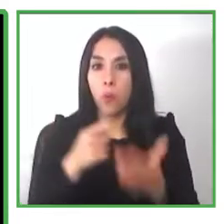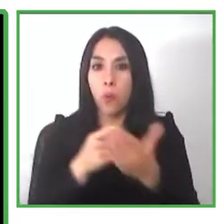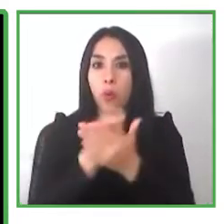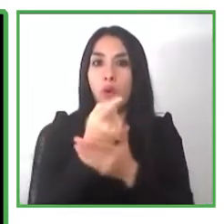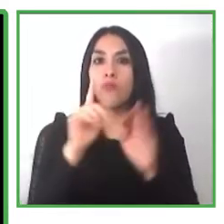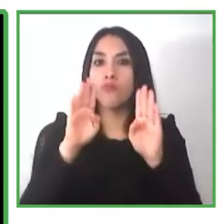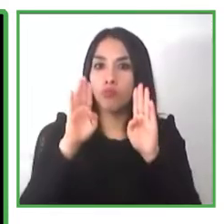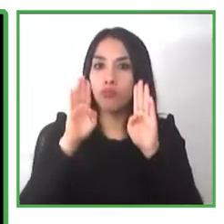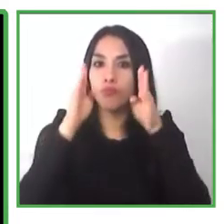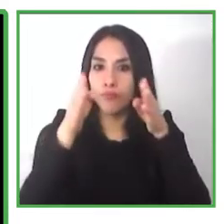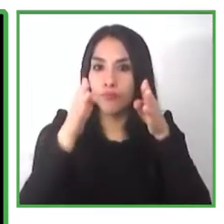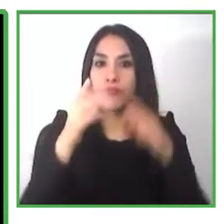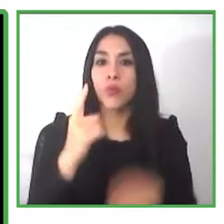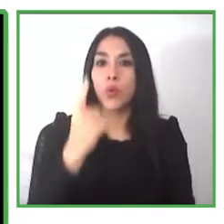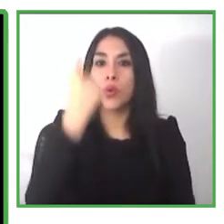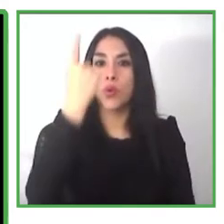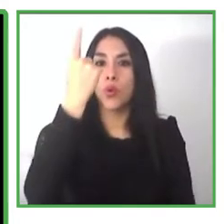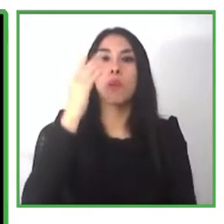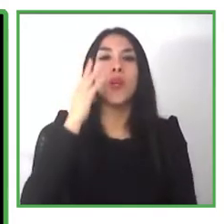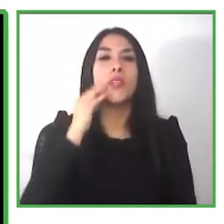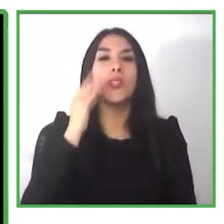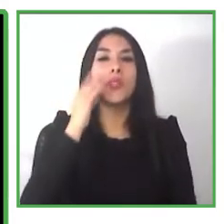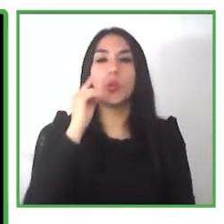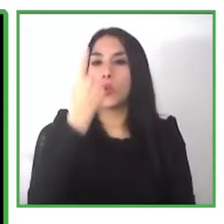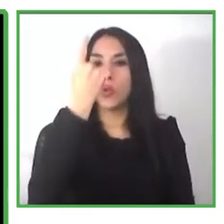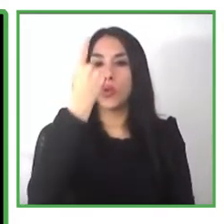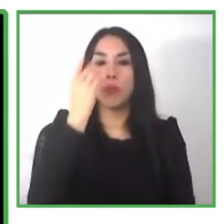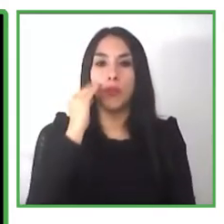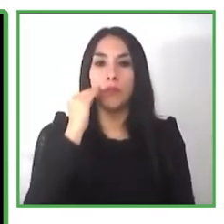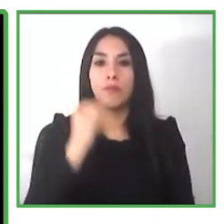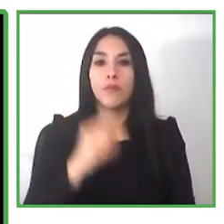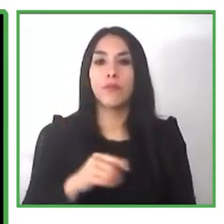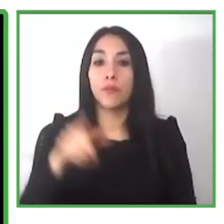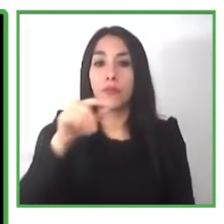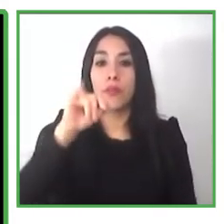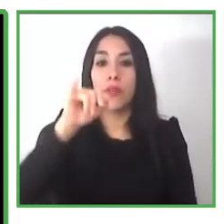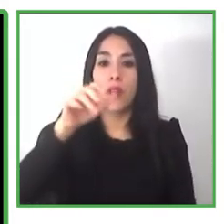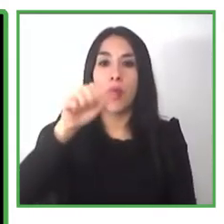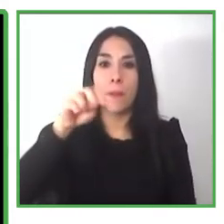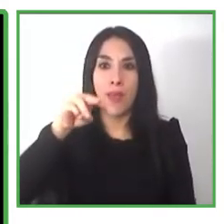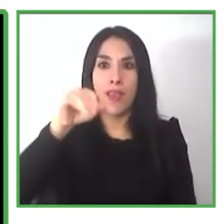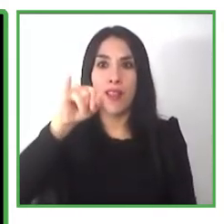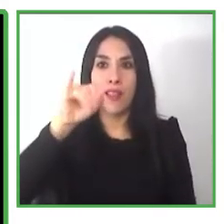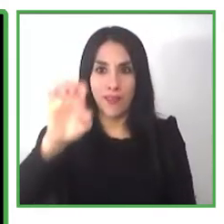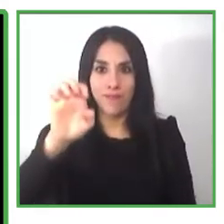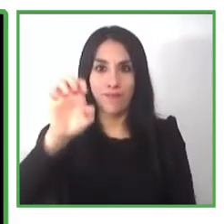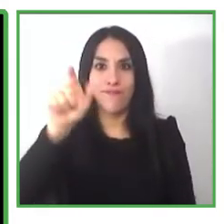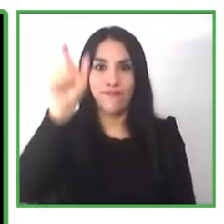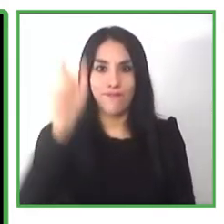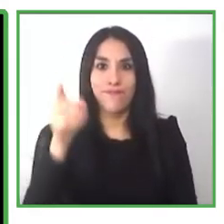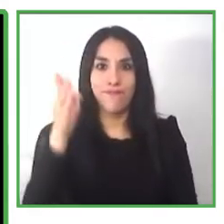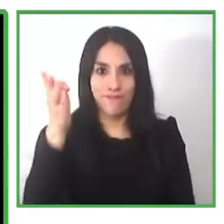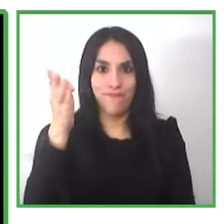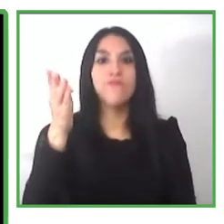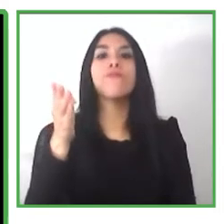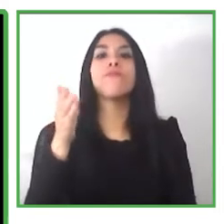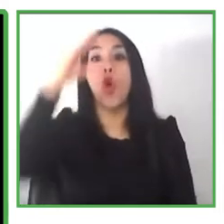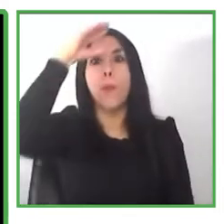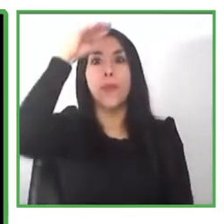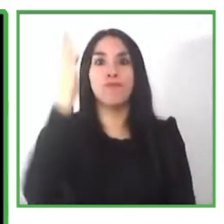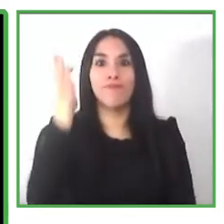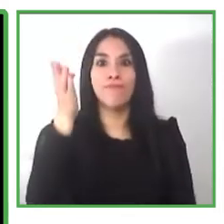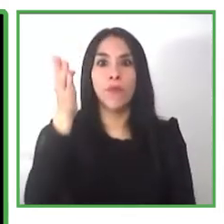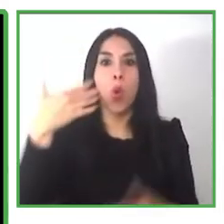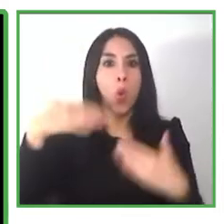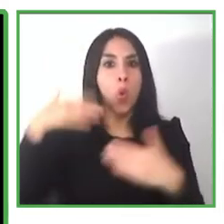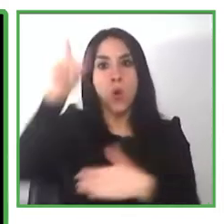we will finish with a short video at the end ability of work is a specialized supported employment service in